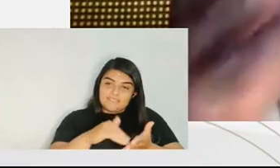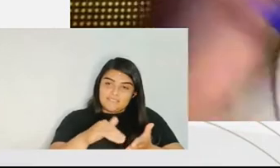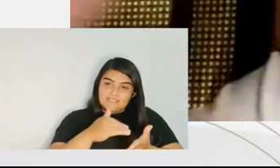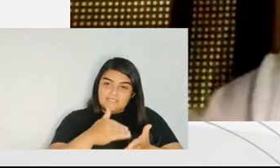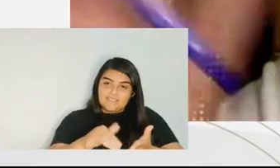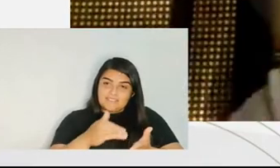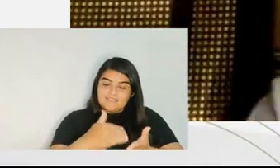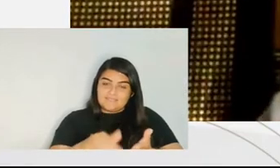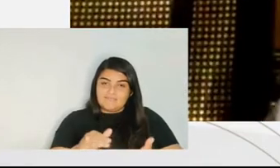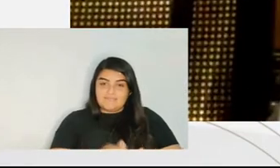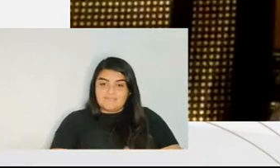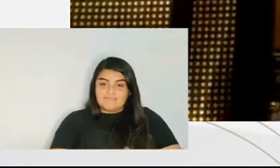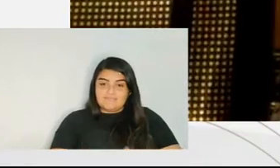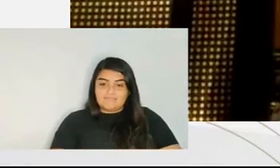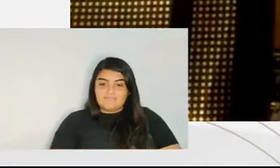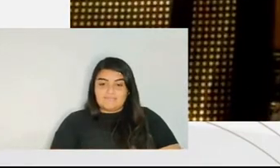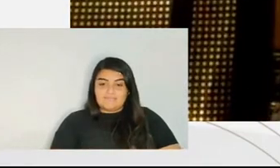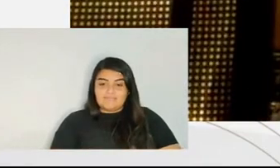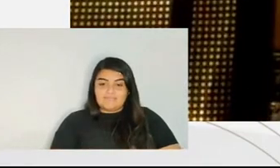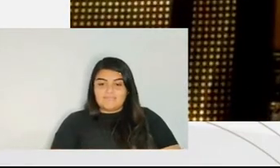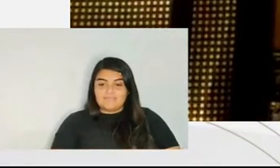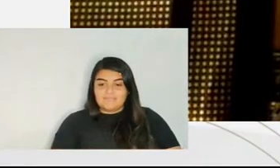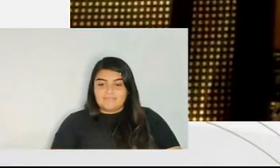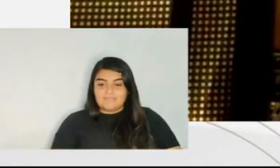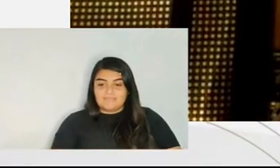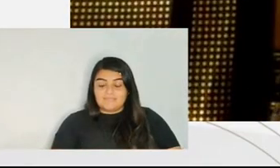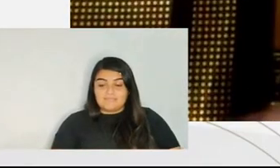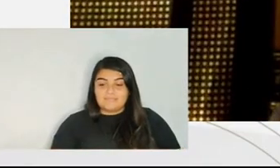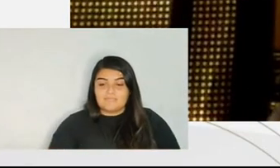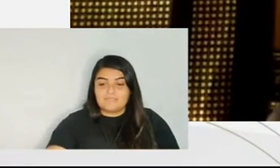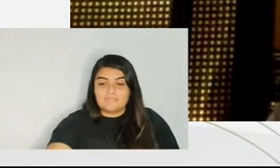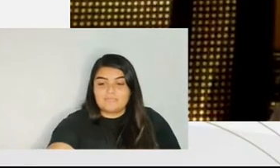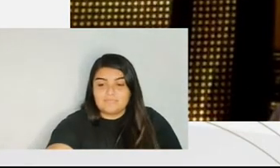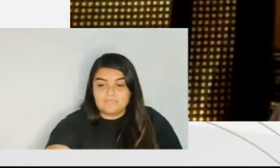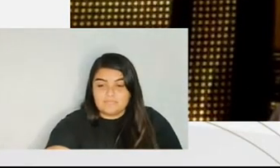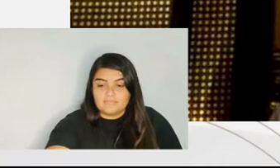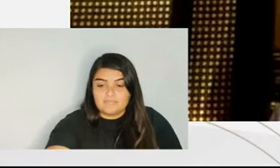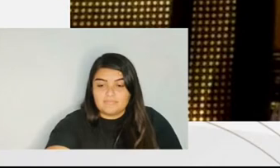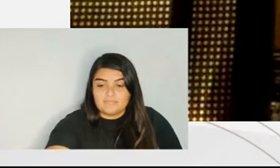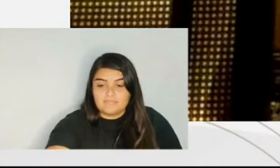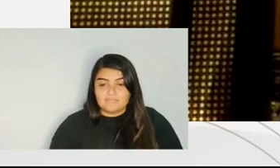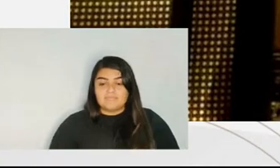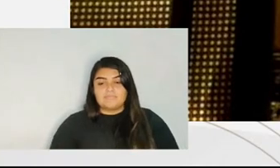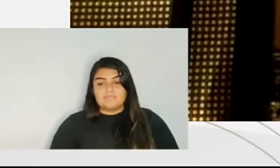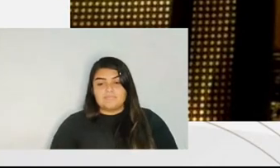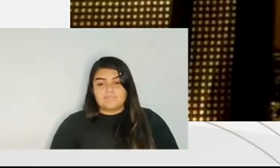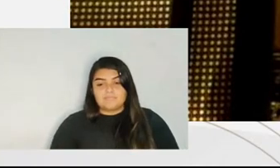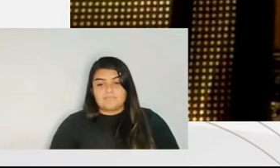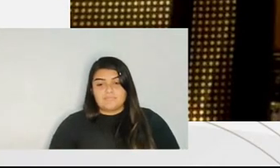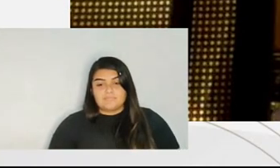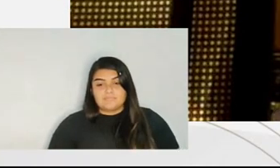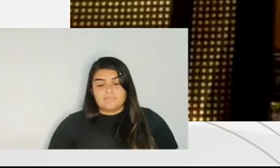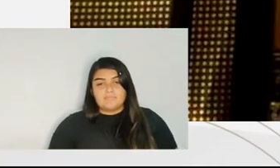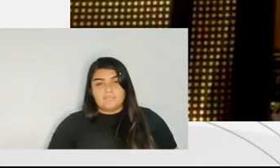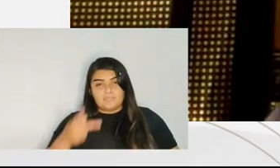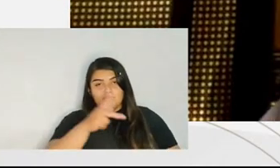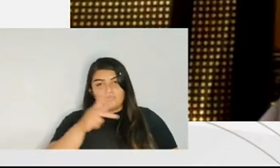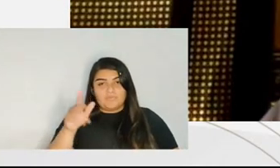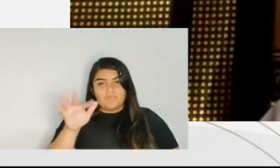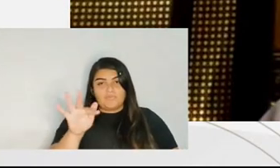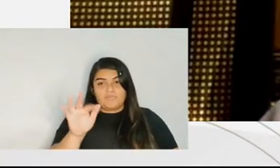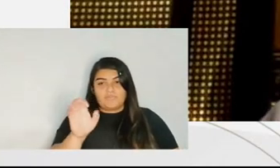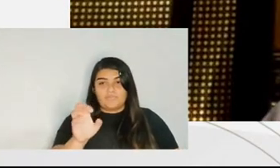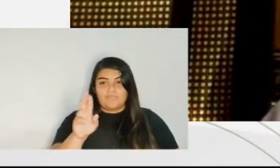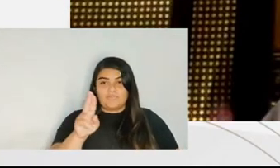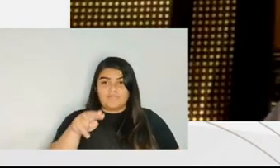and he's had an inform an information technology problems he's not